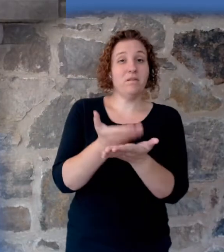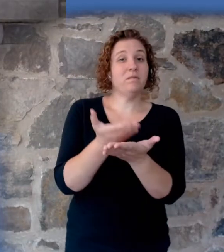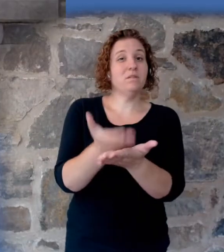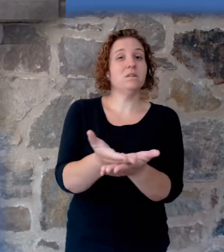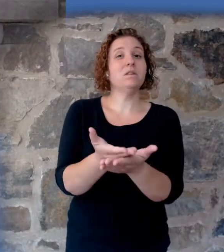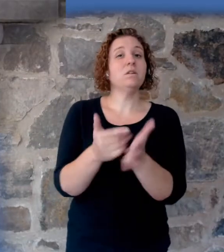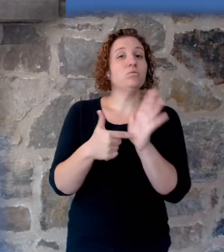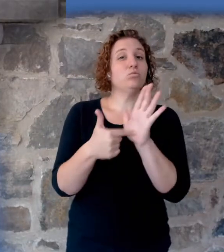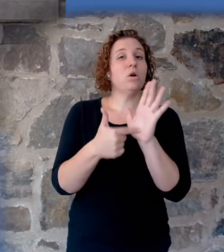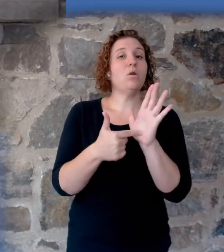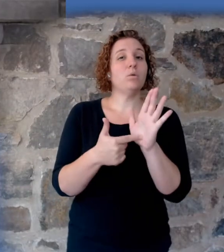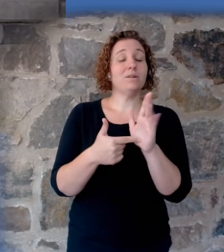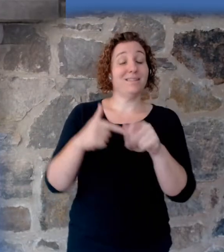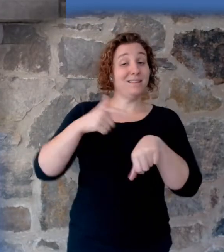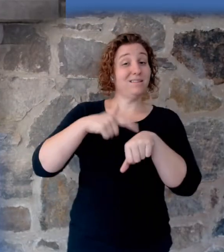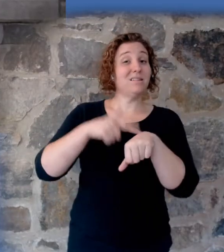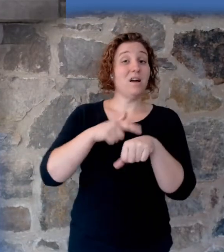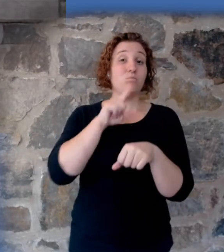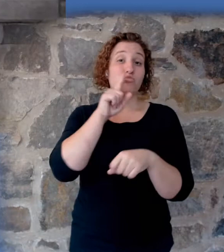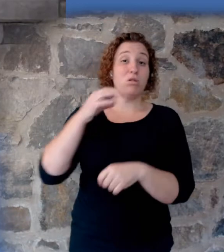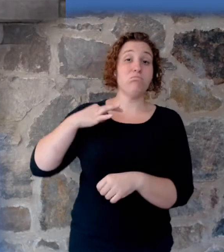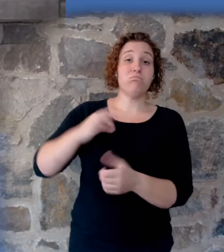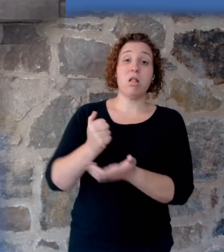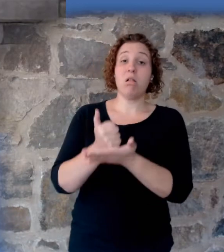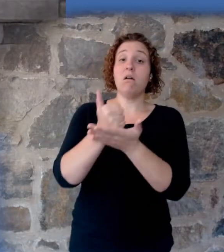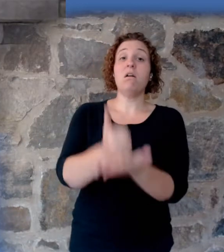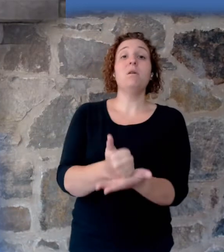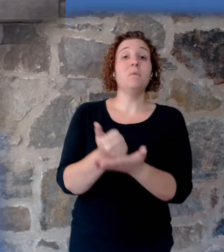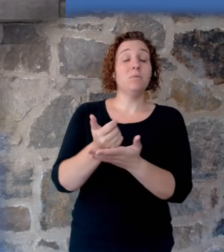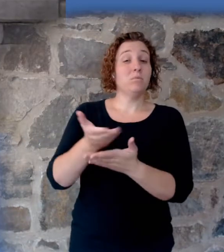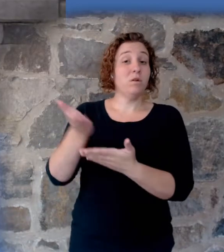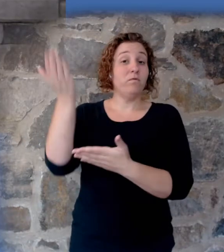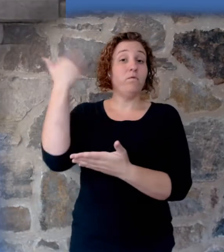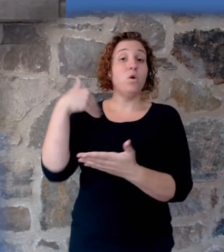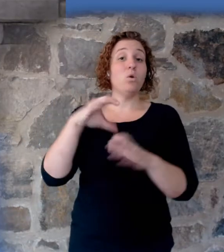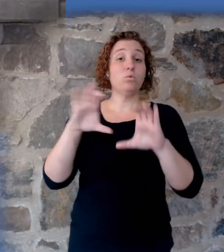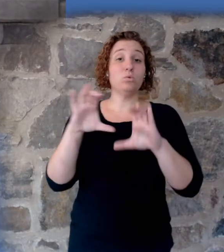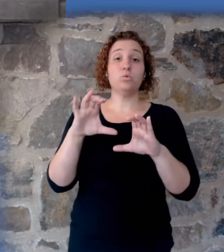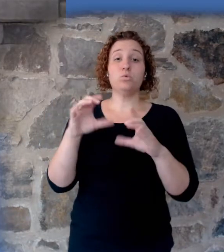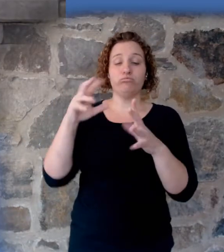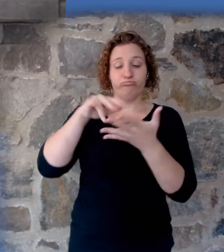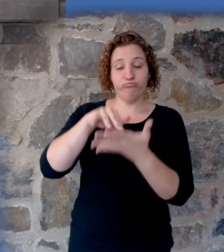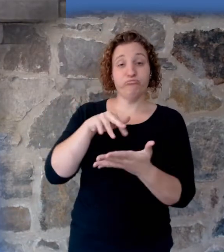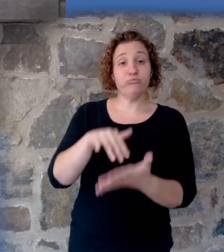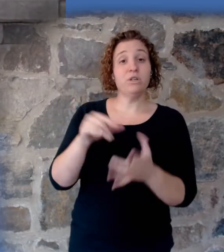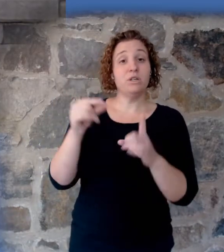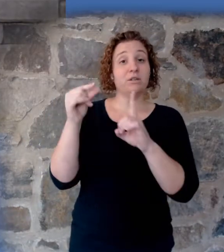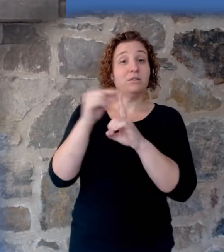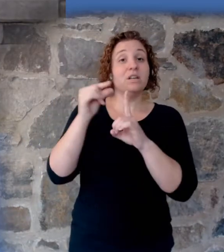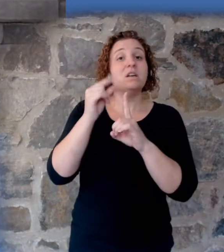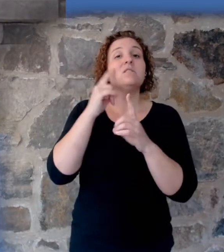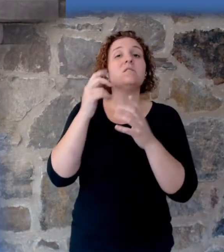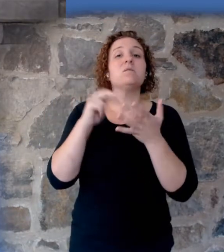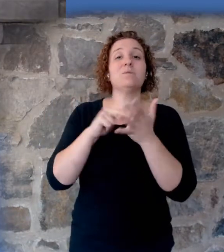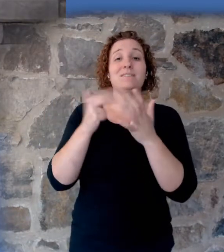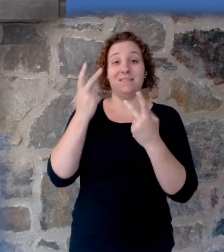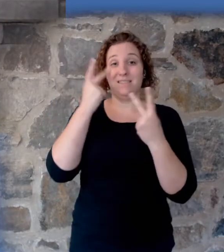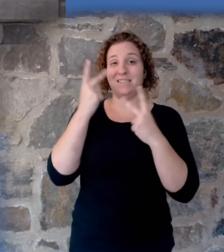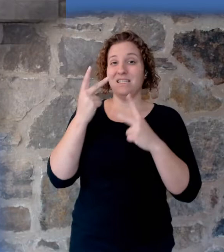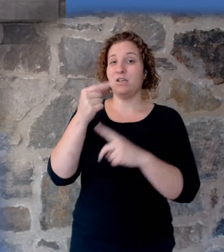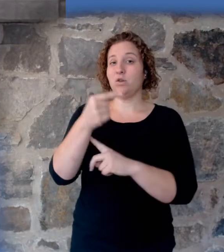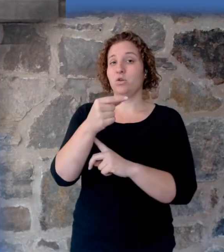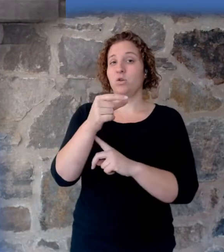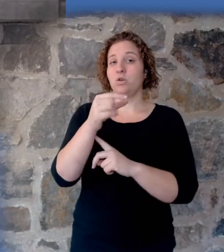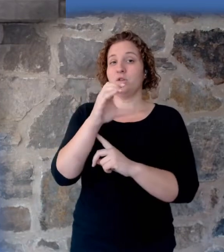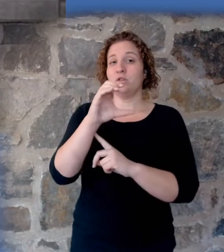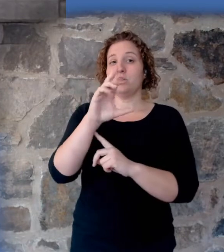benefited us because since the last time we've gone through Genesis, we've had the value of creation ministry. So important are those